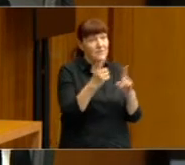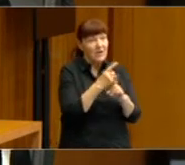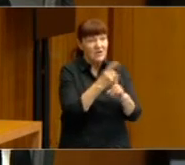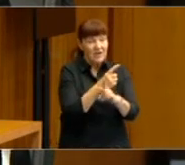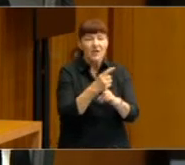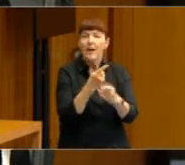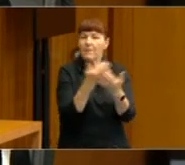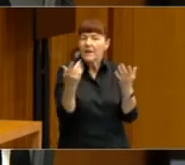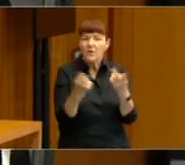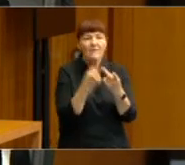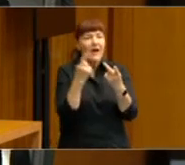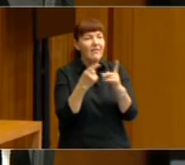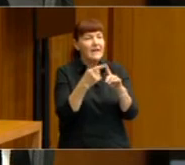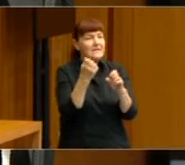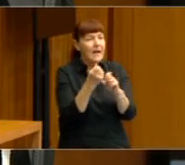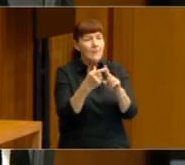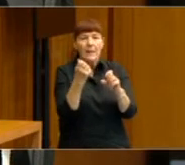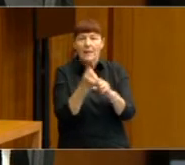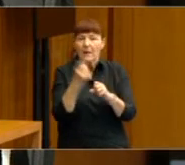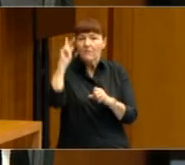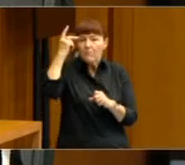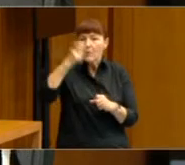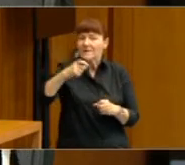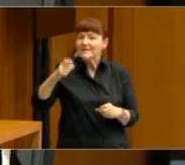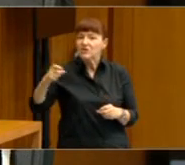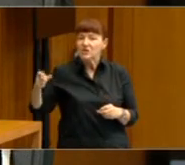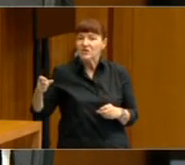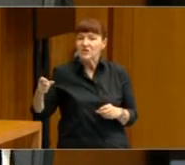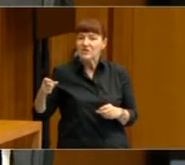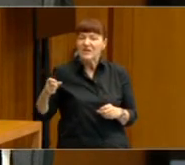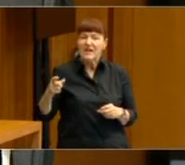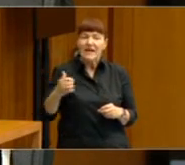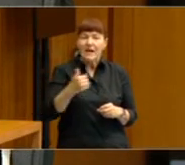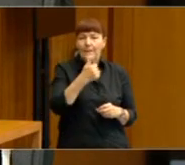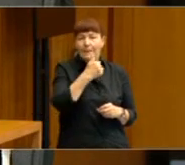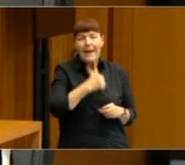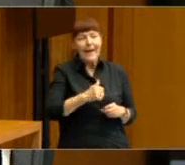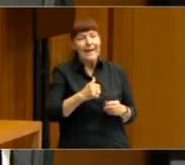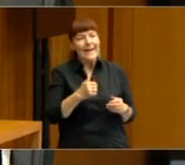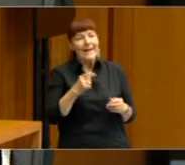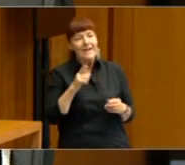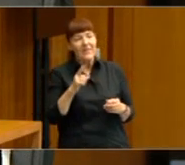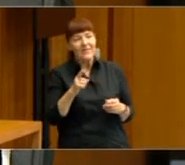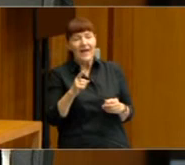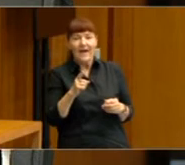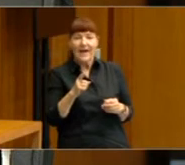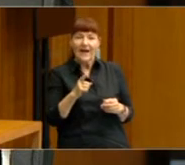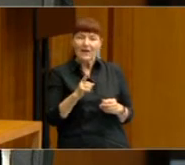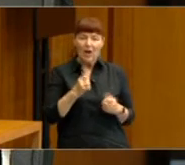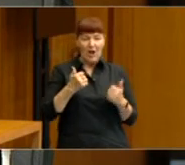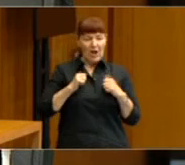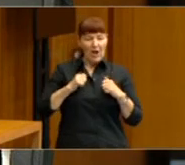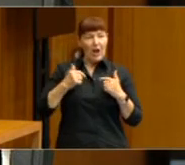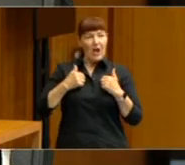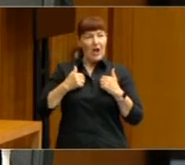of other examples of politicians acting in ways that seem to advance their own interests,